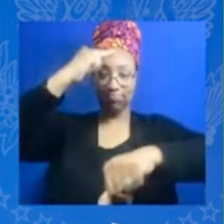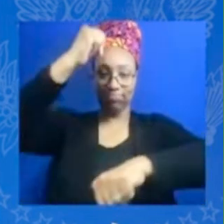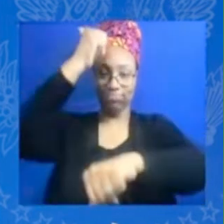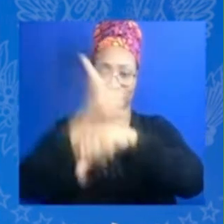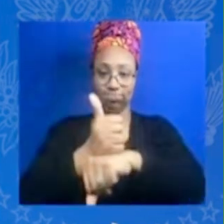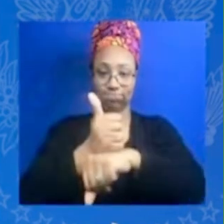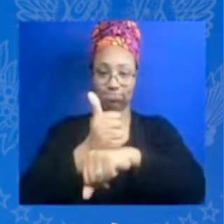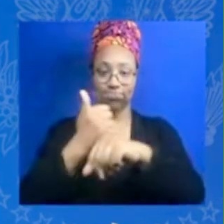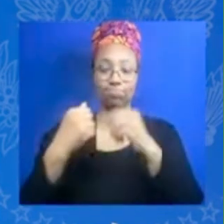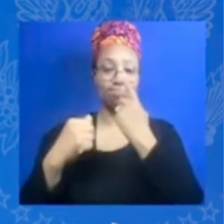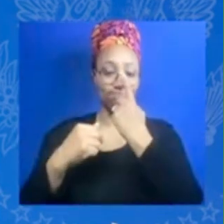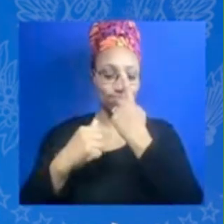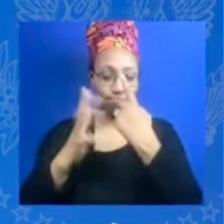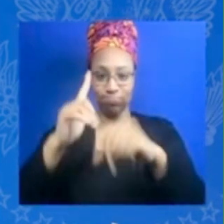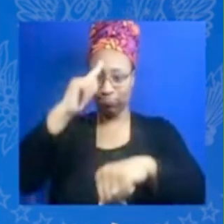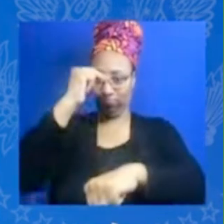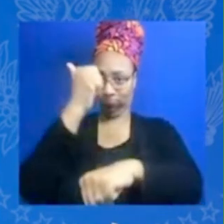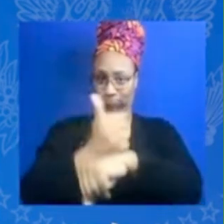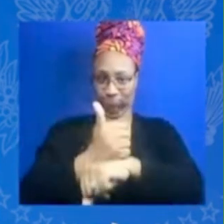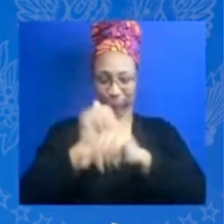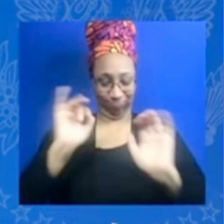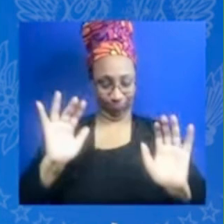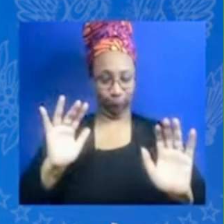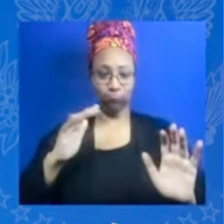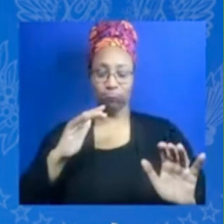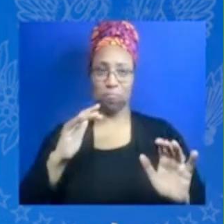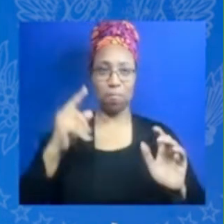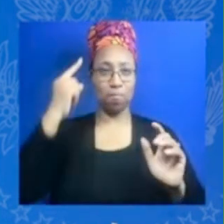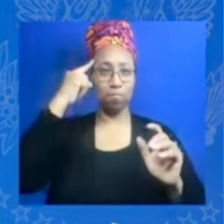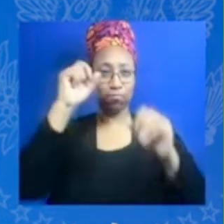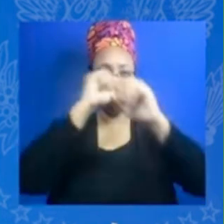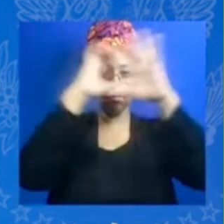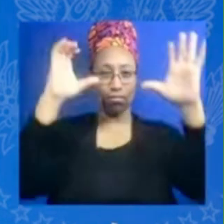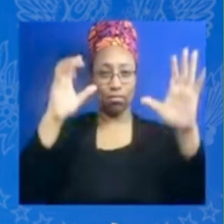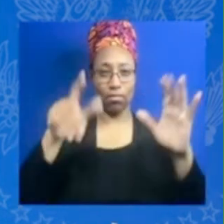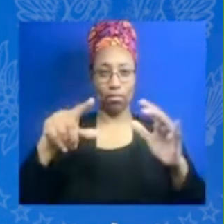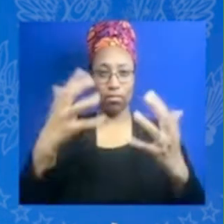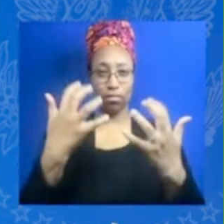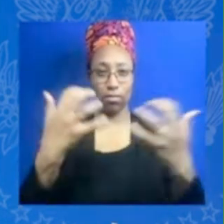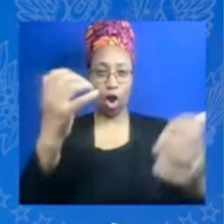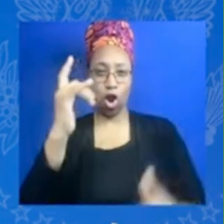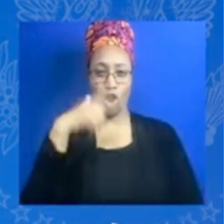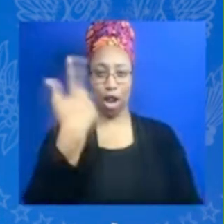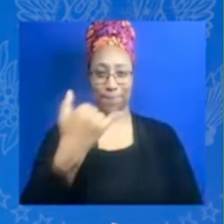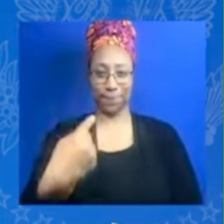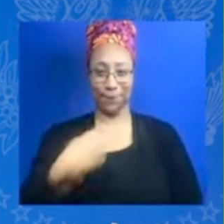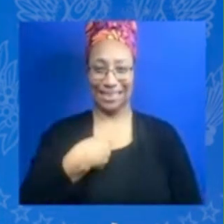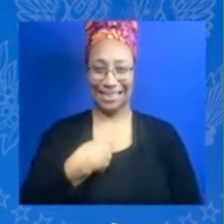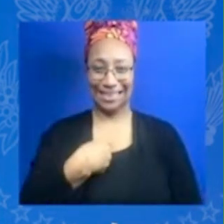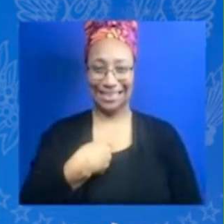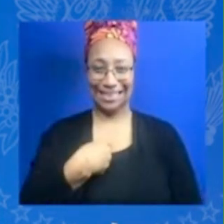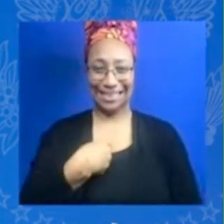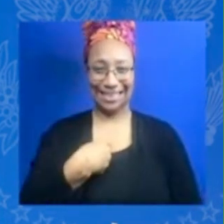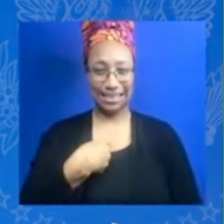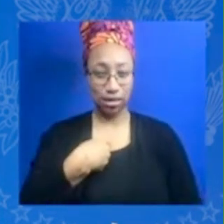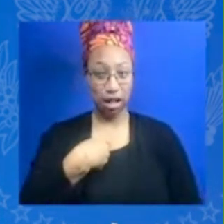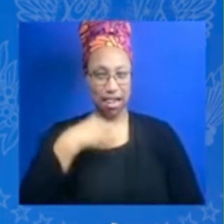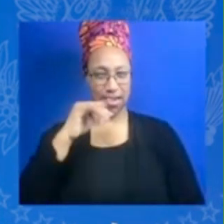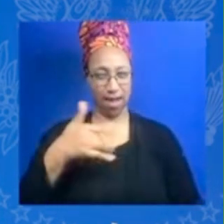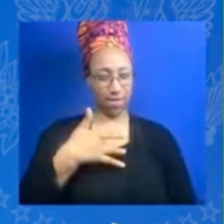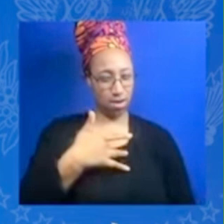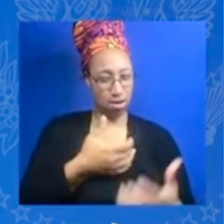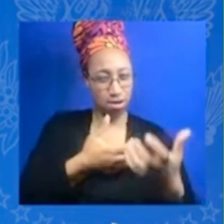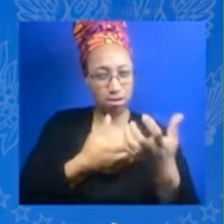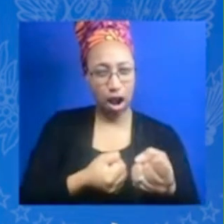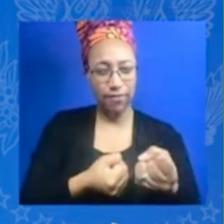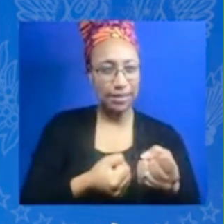girls who look like me can grow up and know that they are beautiful and have that confidence that kept me going so I was just a